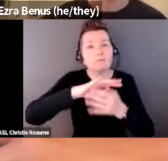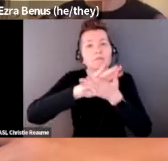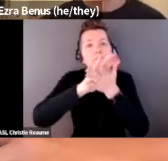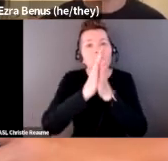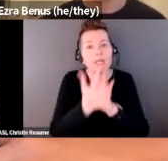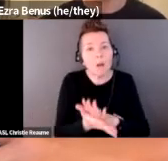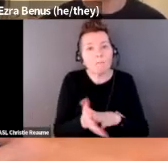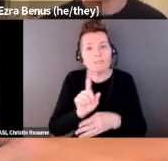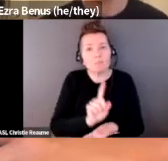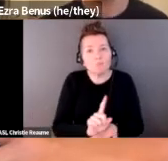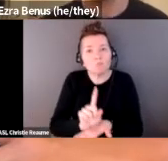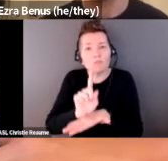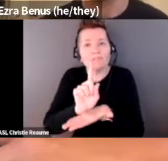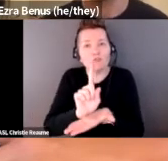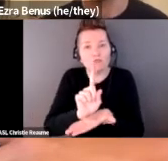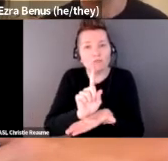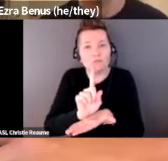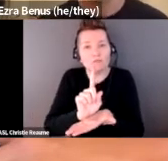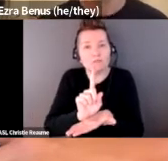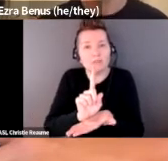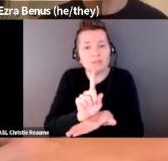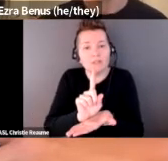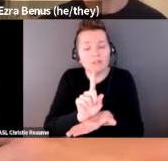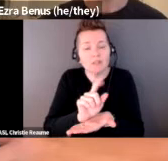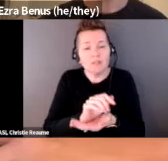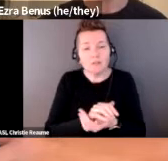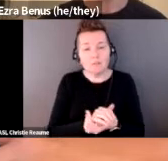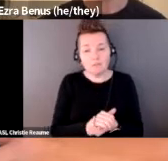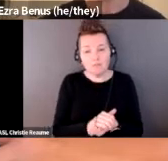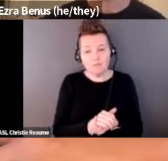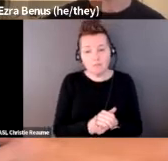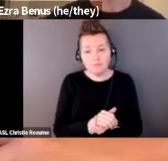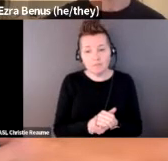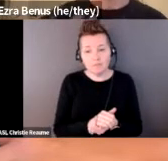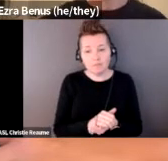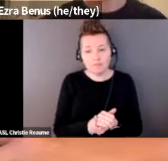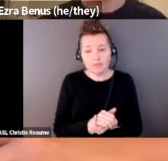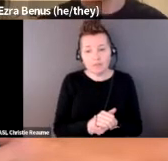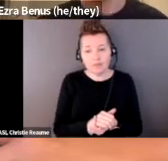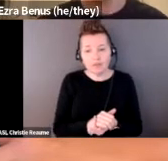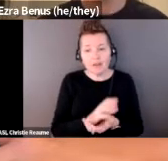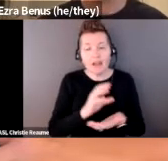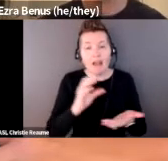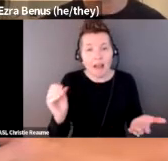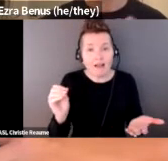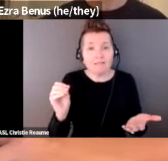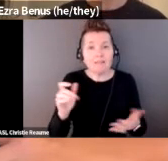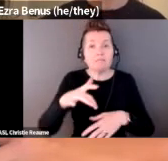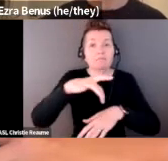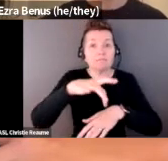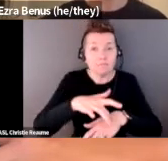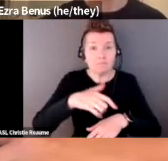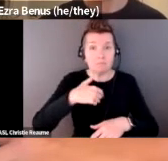if we consider it in a realm of where a lot of touch that I was receiving personally was,